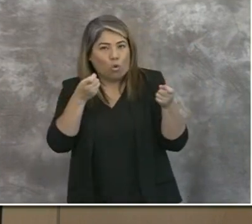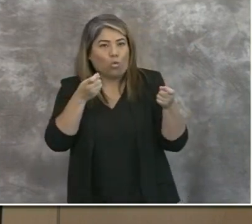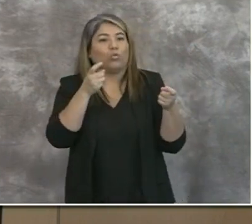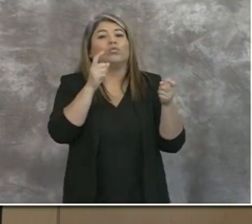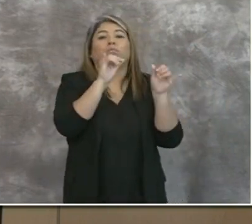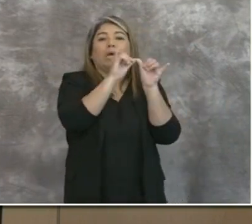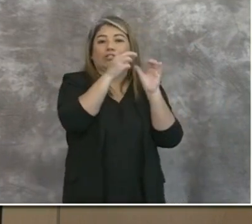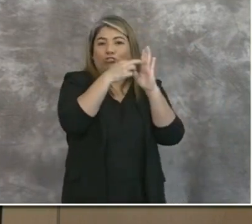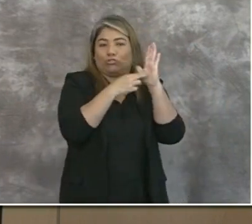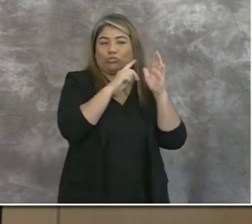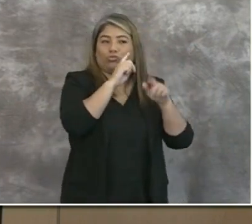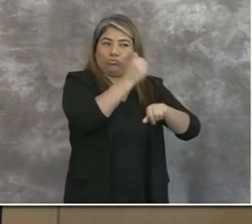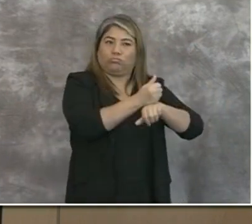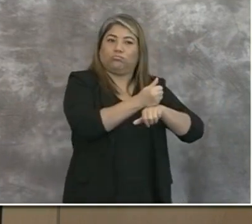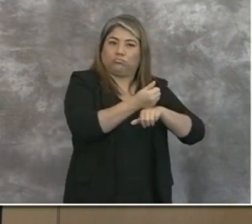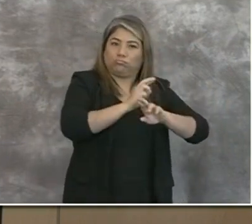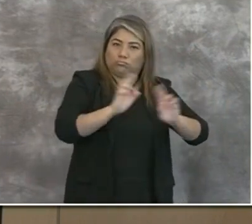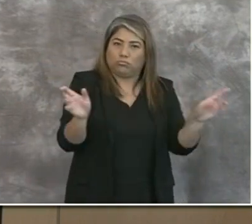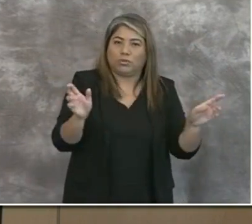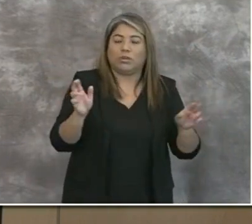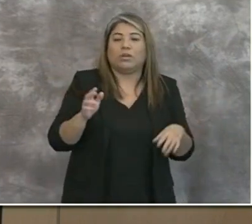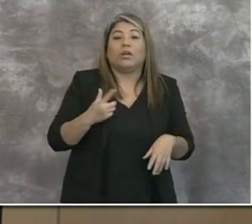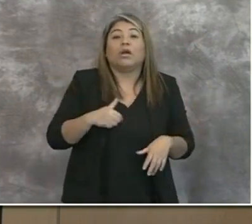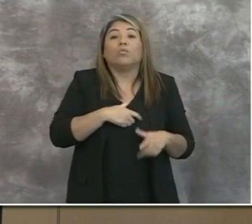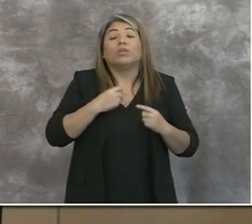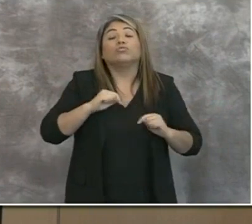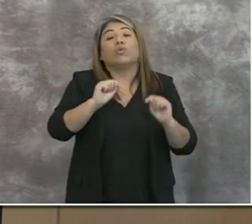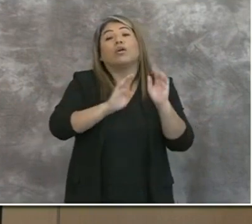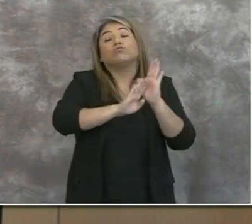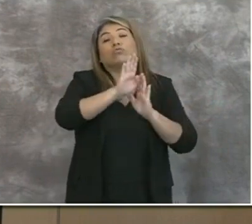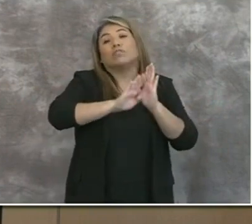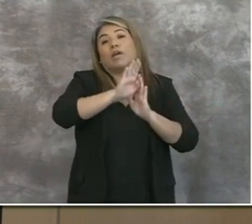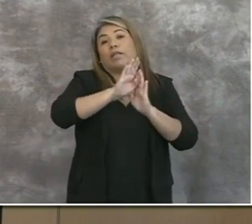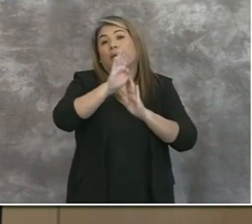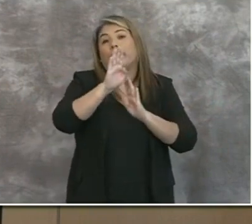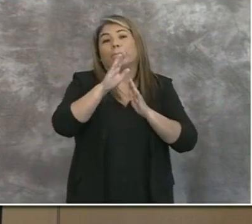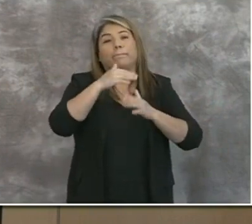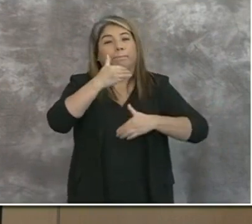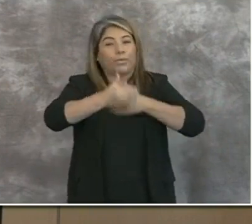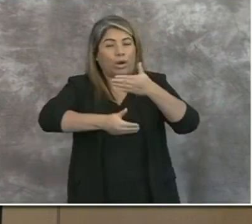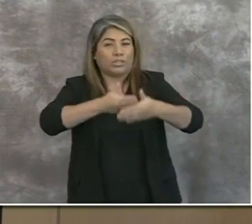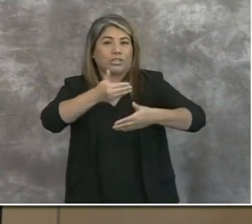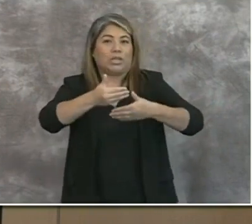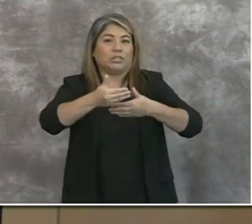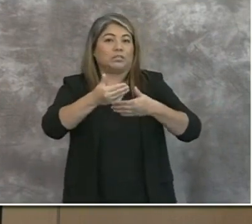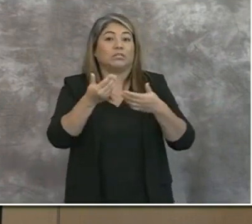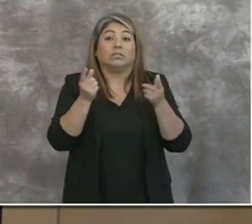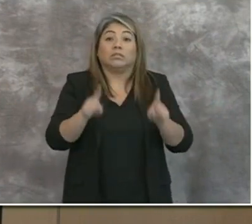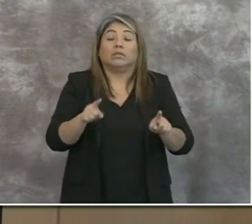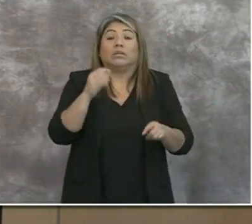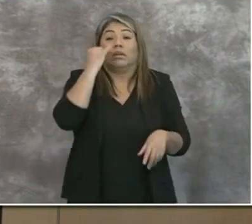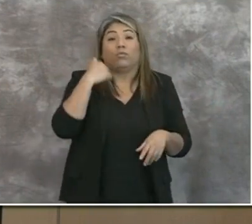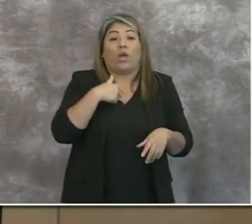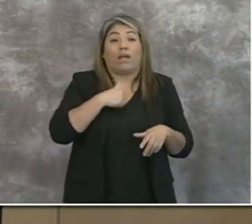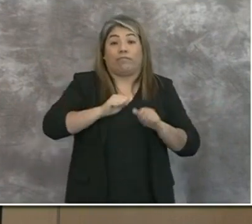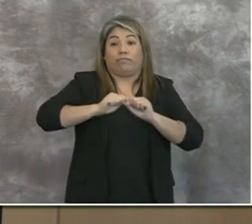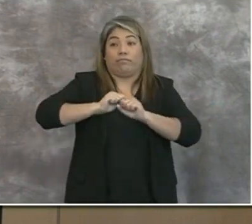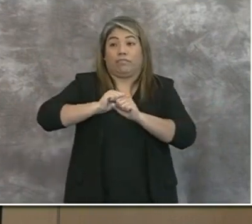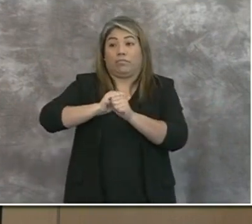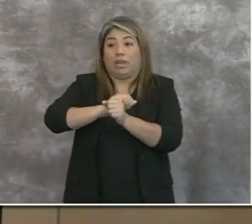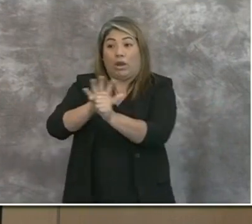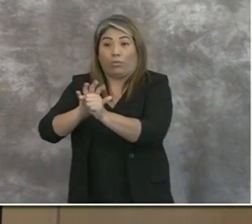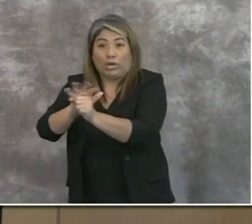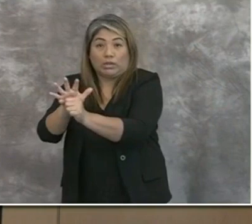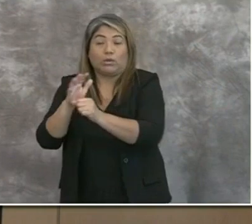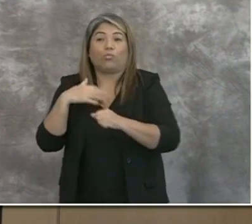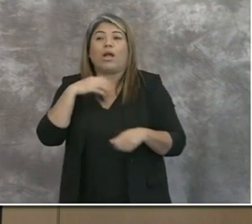place. And we've tried to develop a process. When we have an outbreak, we have a strike